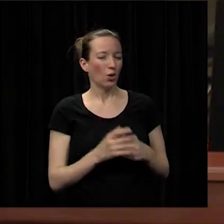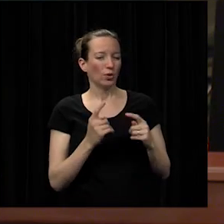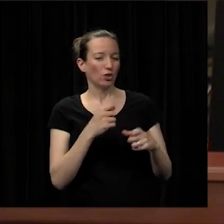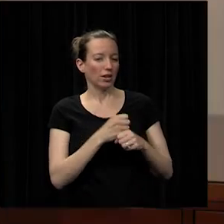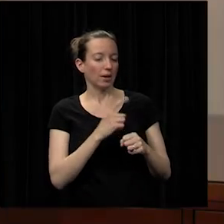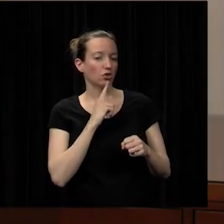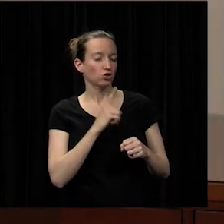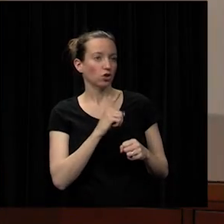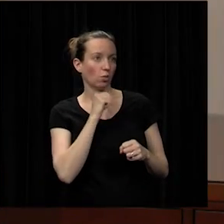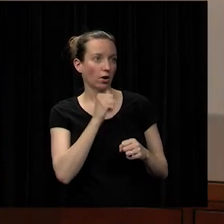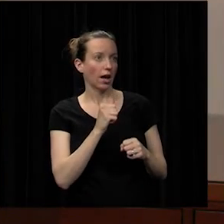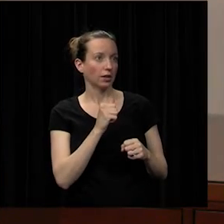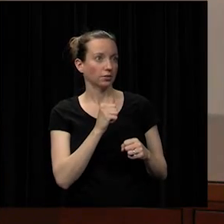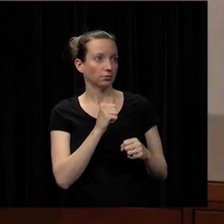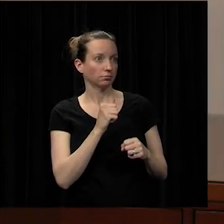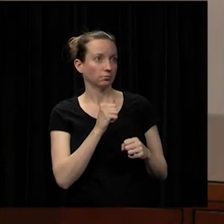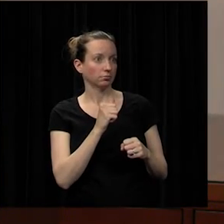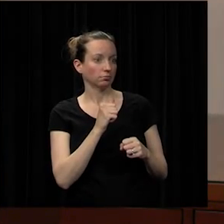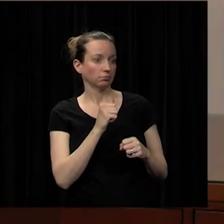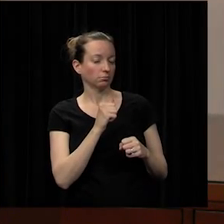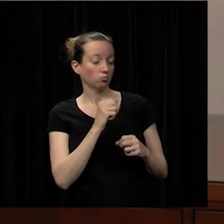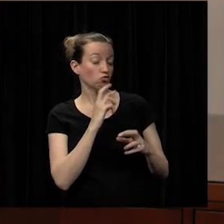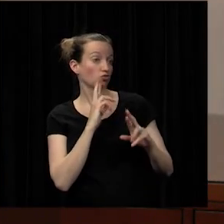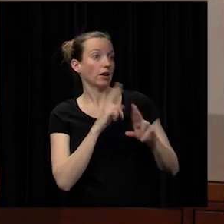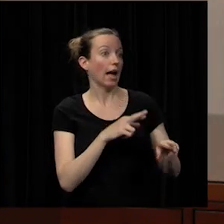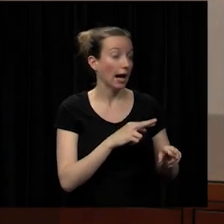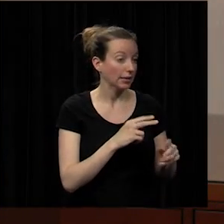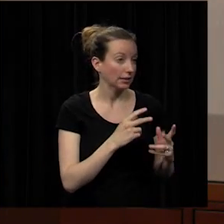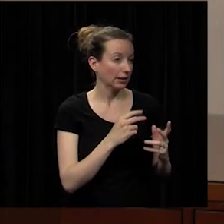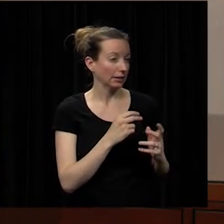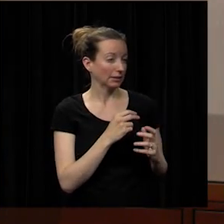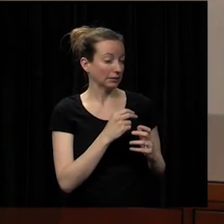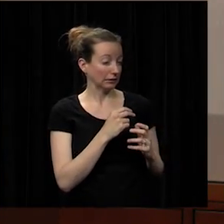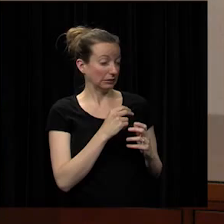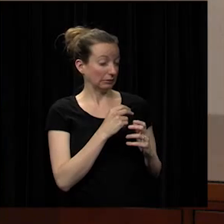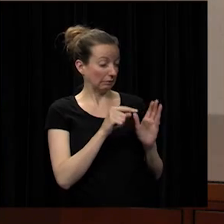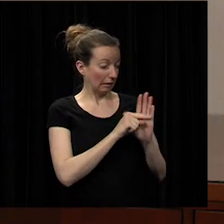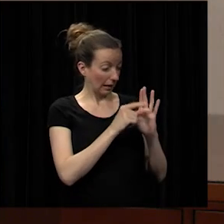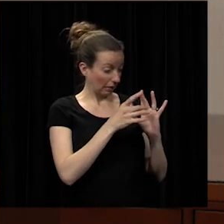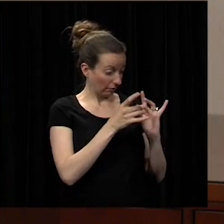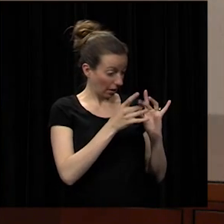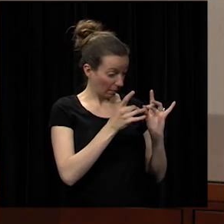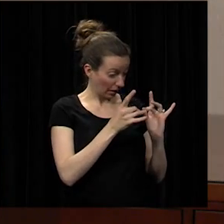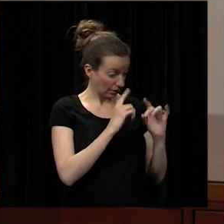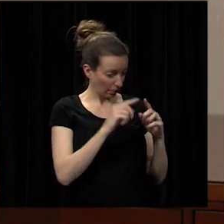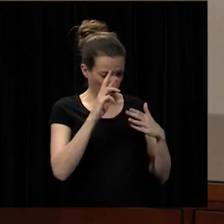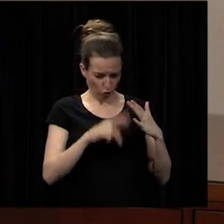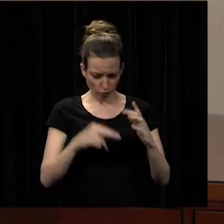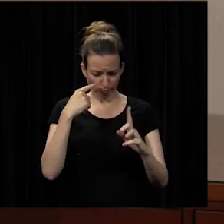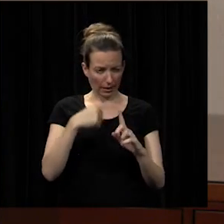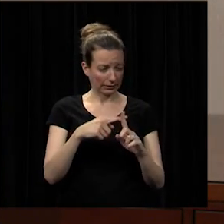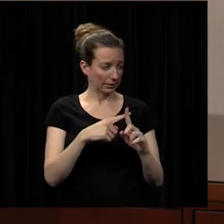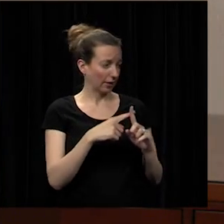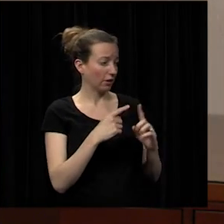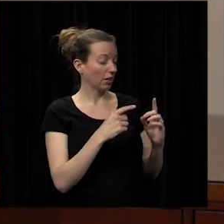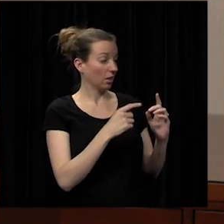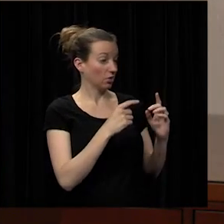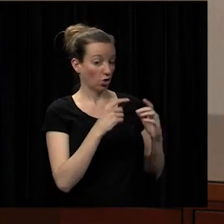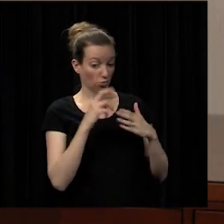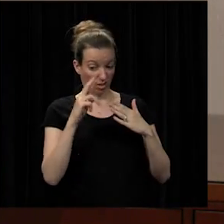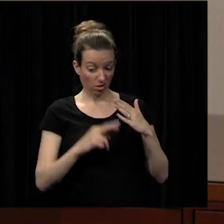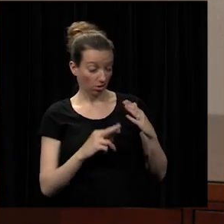okay maybe there was two negative comments but the results were very positive so we try to look and compare between the results and the comments